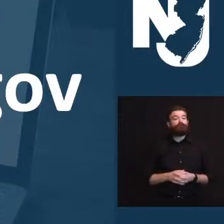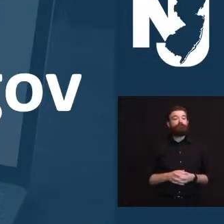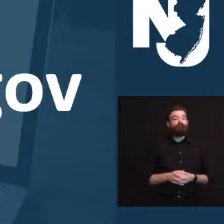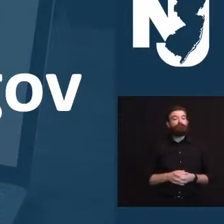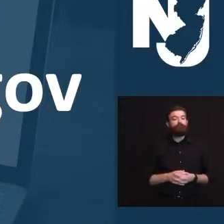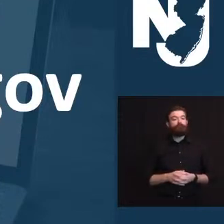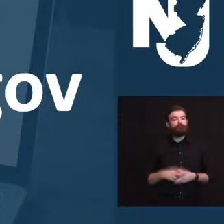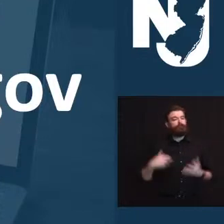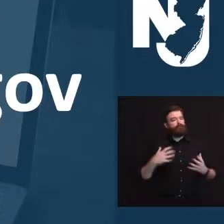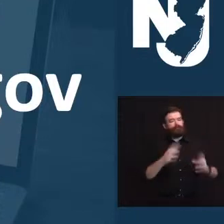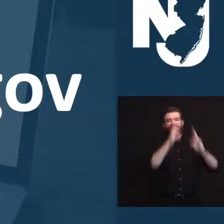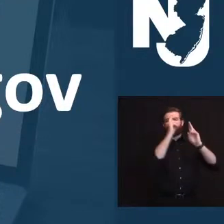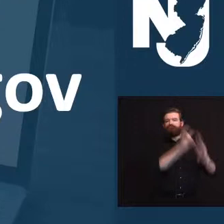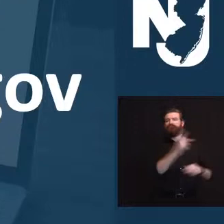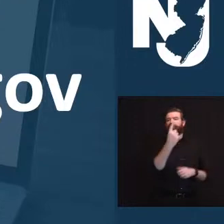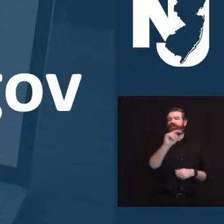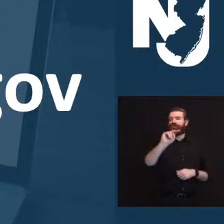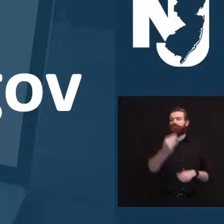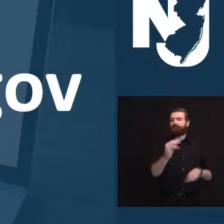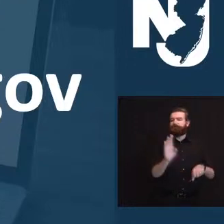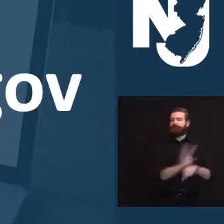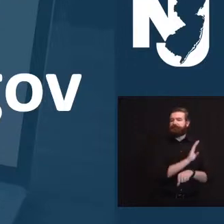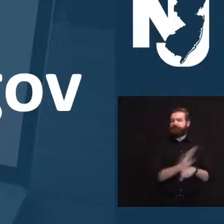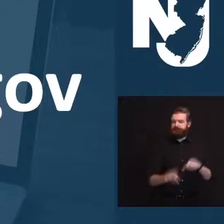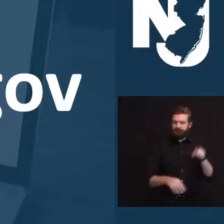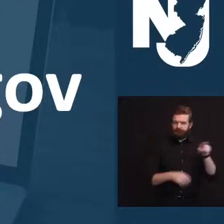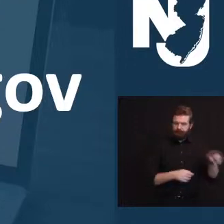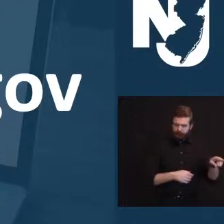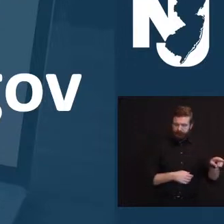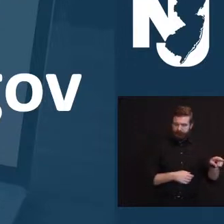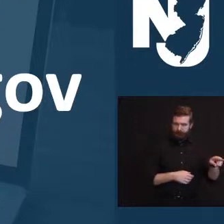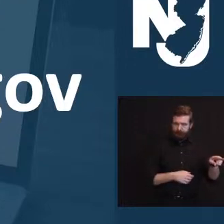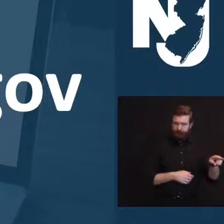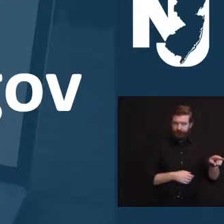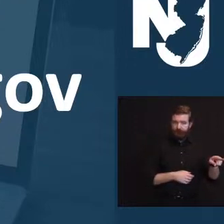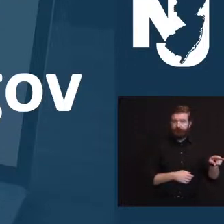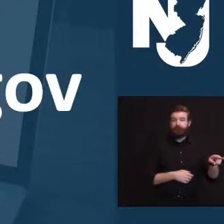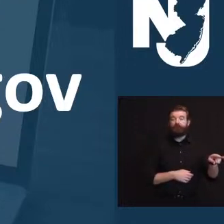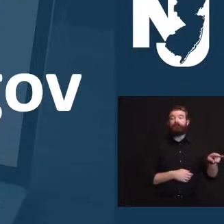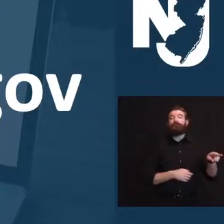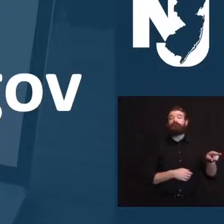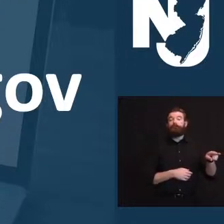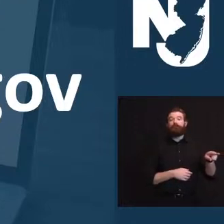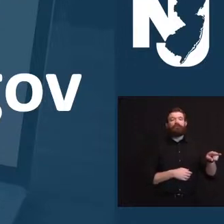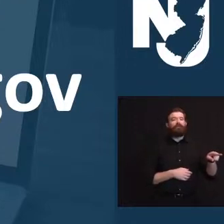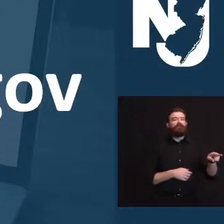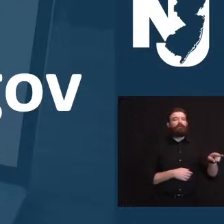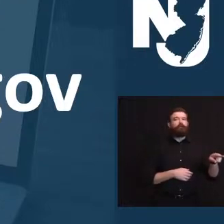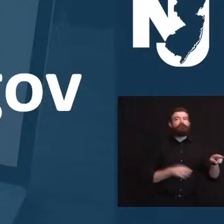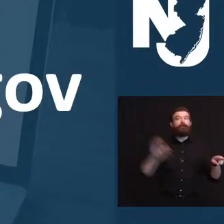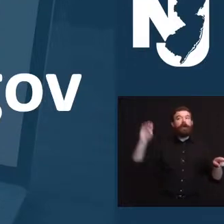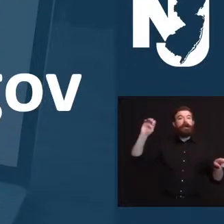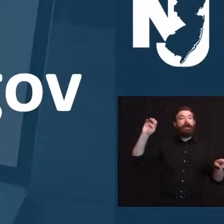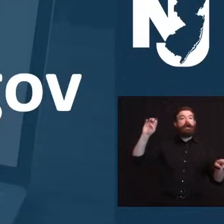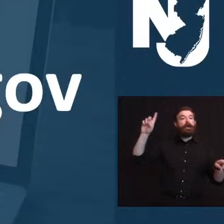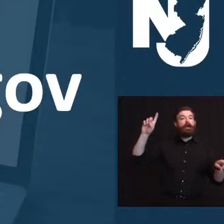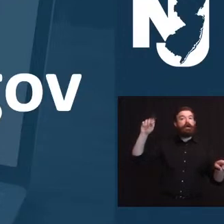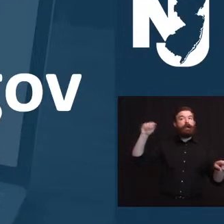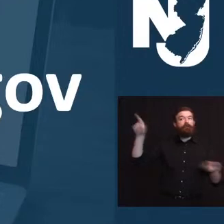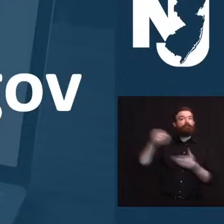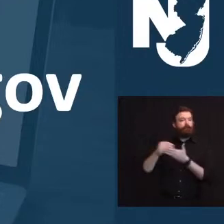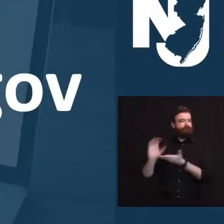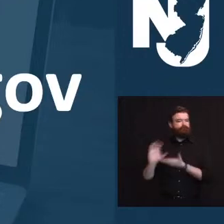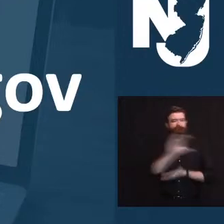Jersey Economic Development Authority to receive grants and other funding necessary to make it through these past months and remain